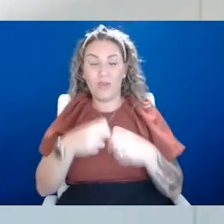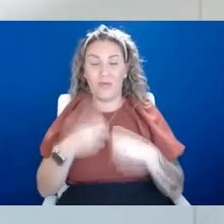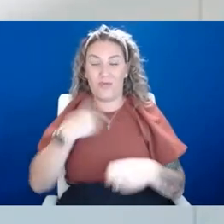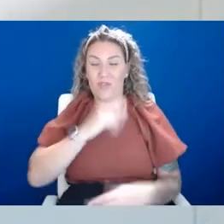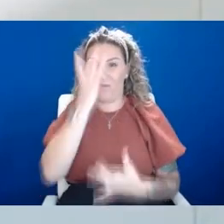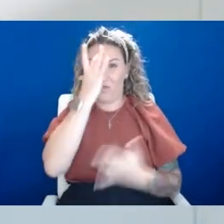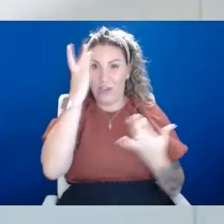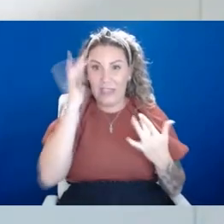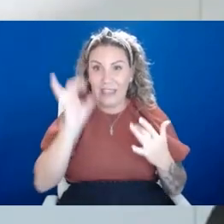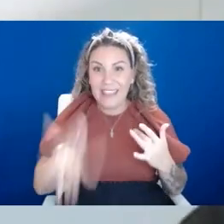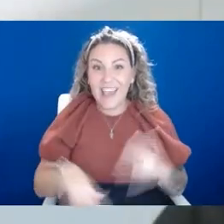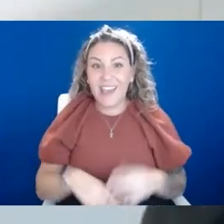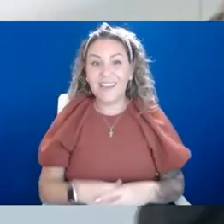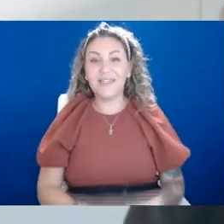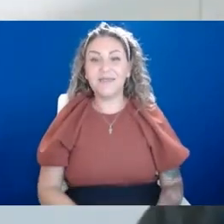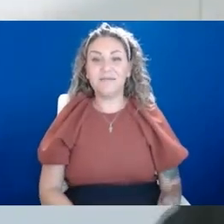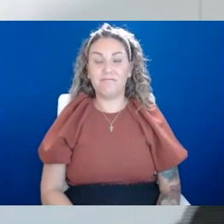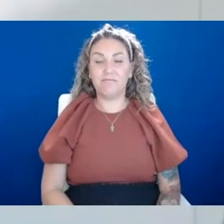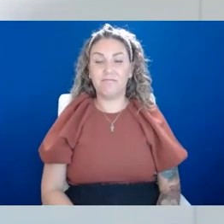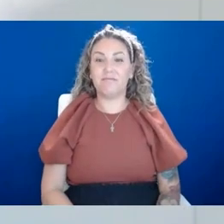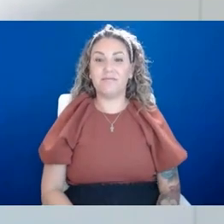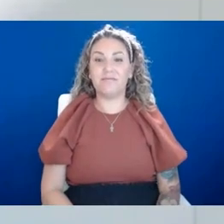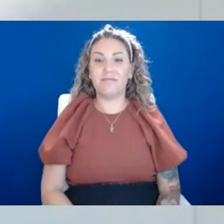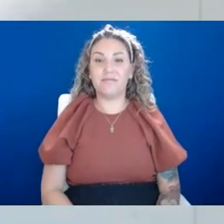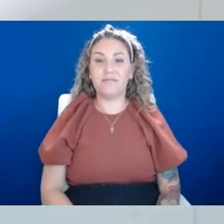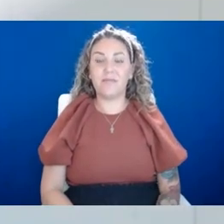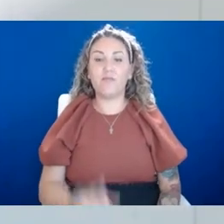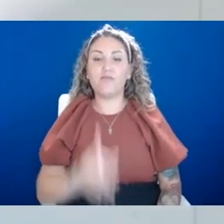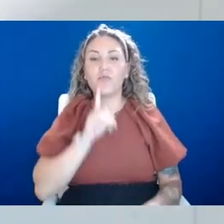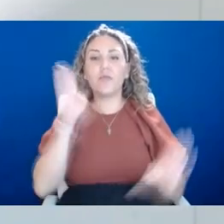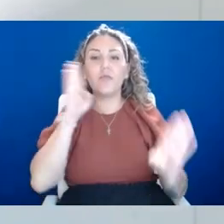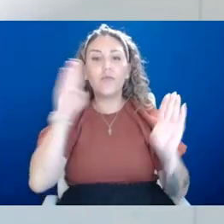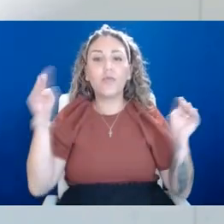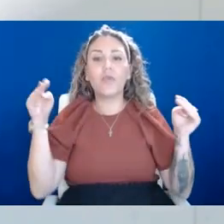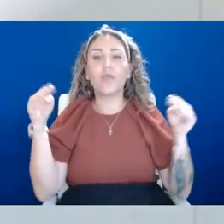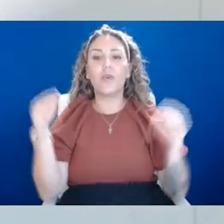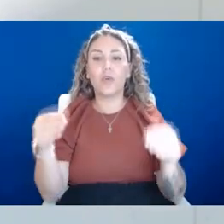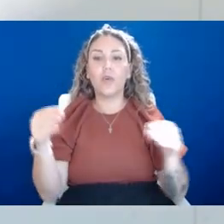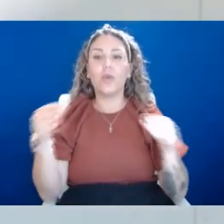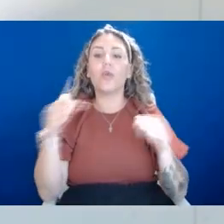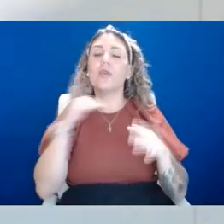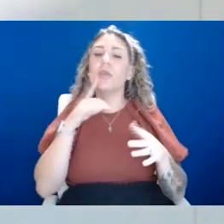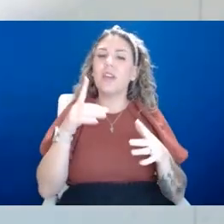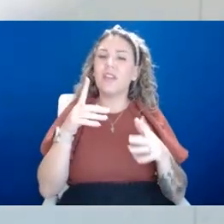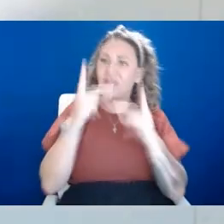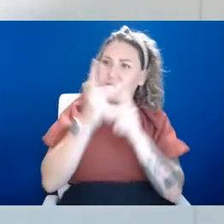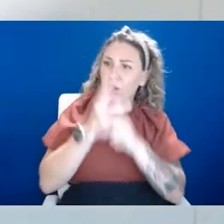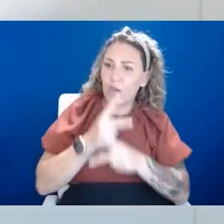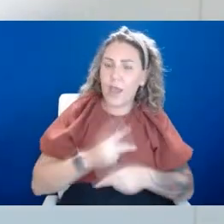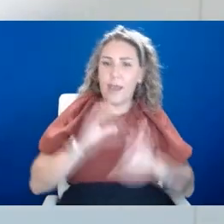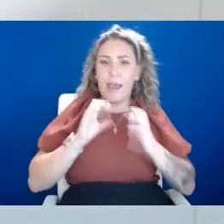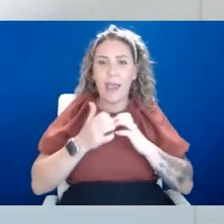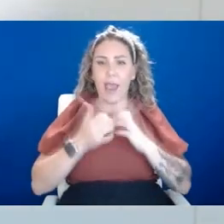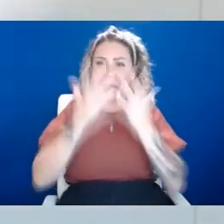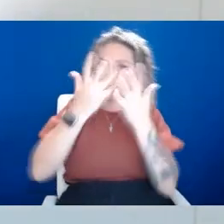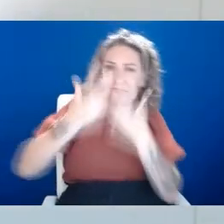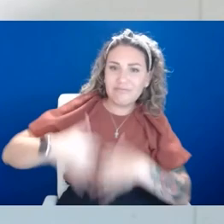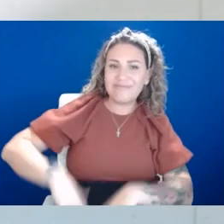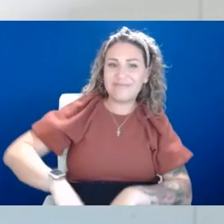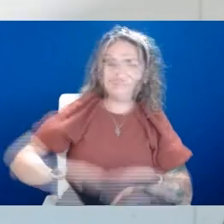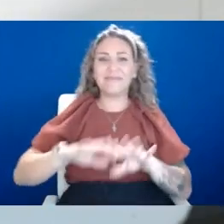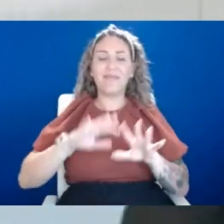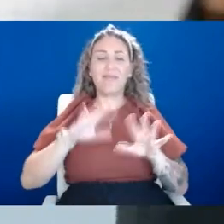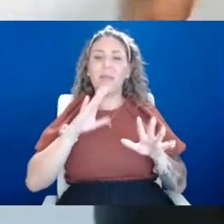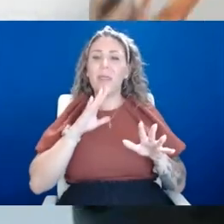And I want to, um, you know, I'm, I'm like very focused on, on like licensing right now to, to figure out how we can make that completely like,